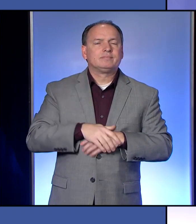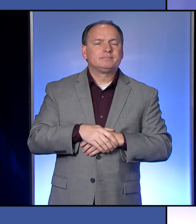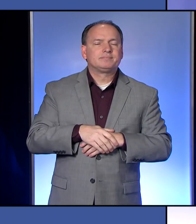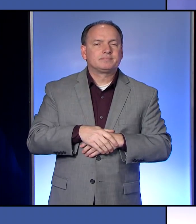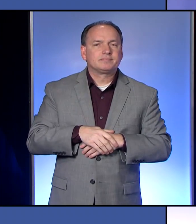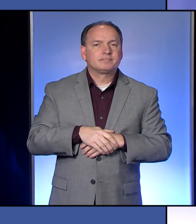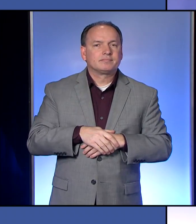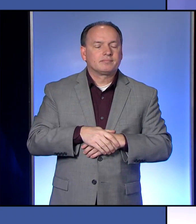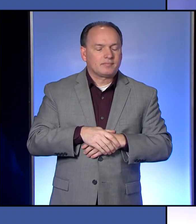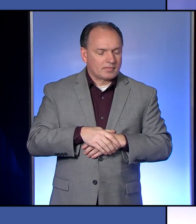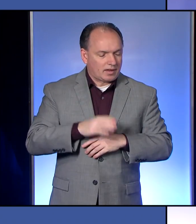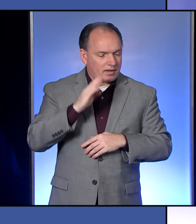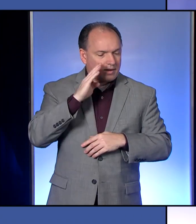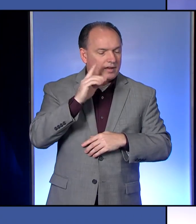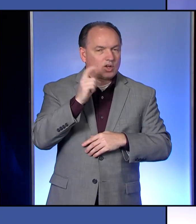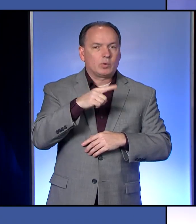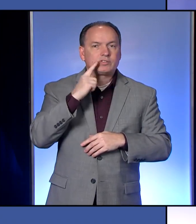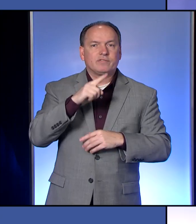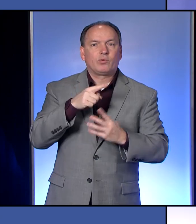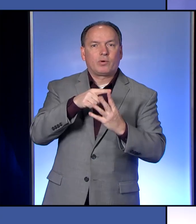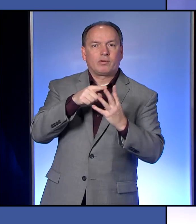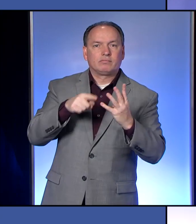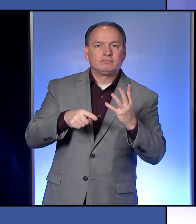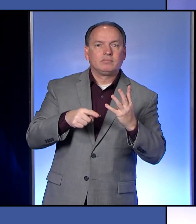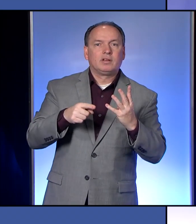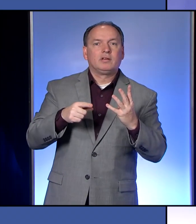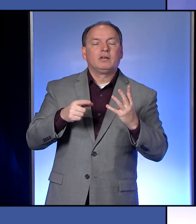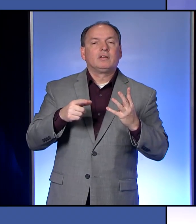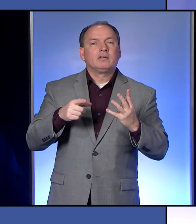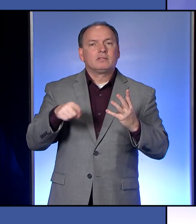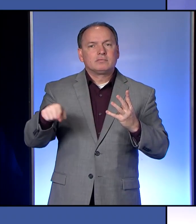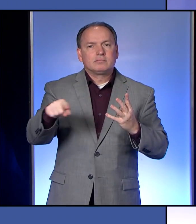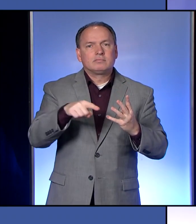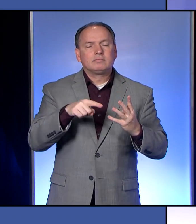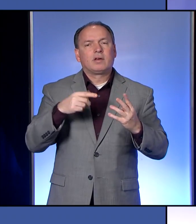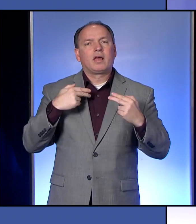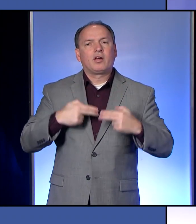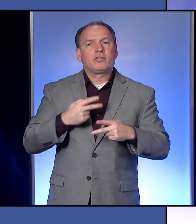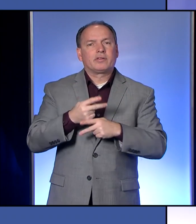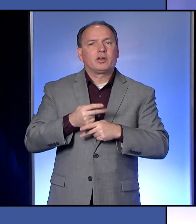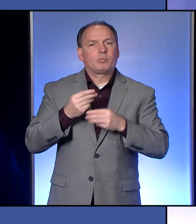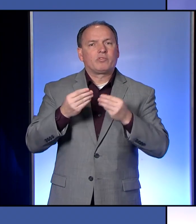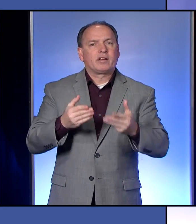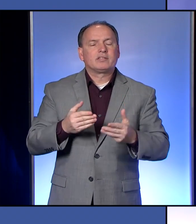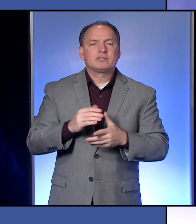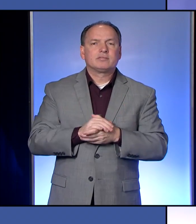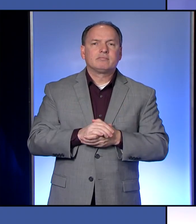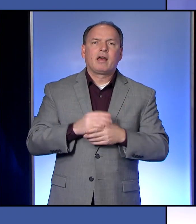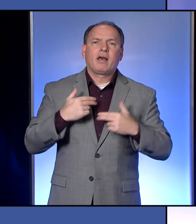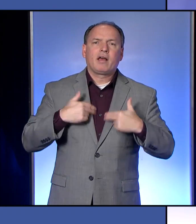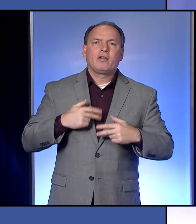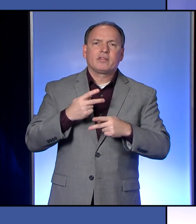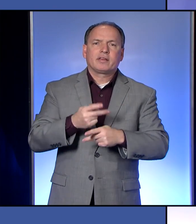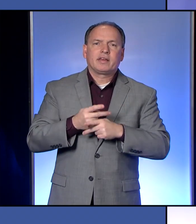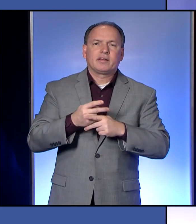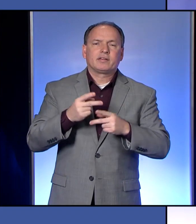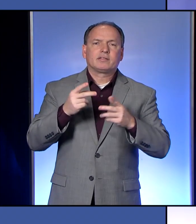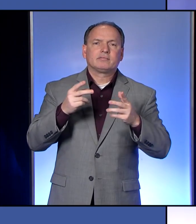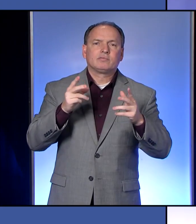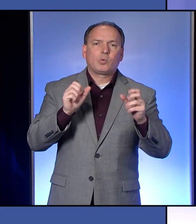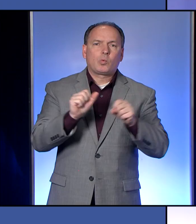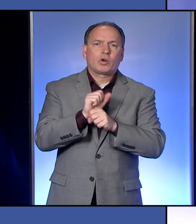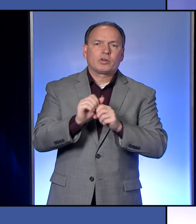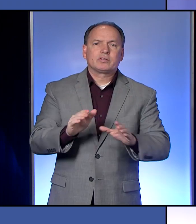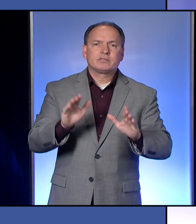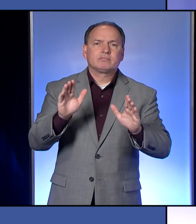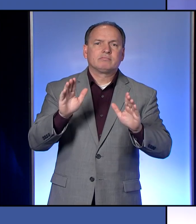Hi, a question for our health care providers. Health care and health care workers all over the country have said that they expect